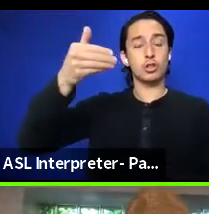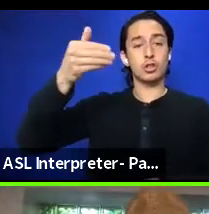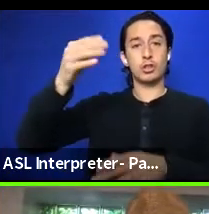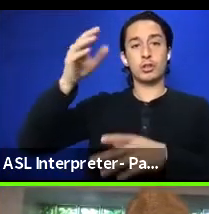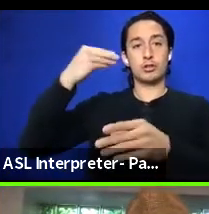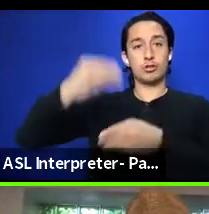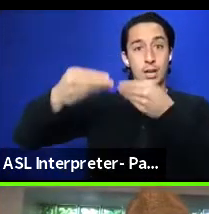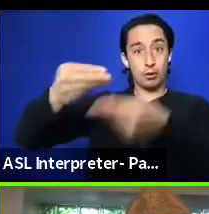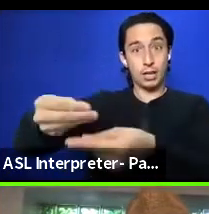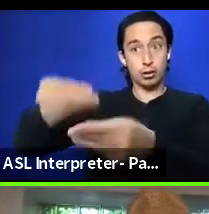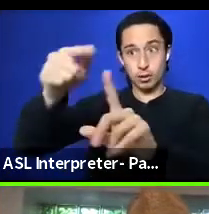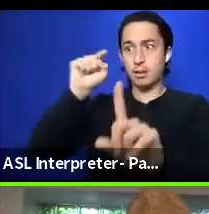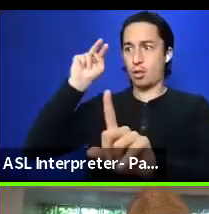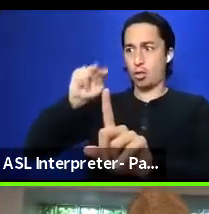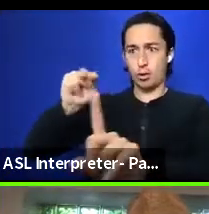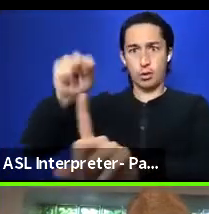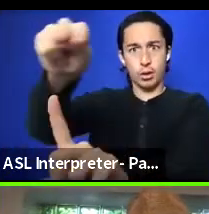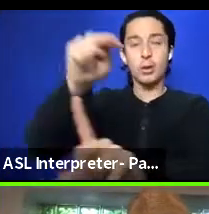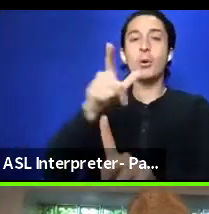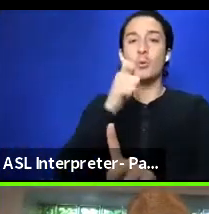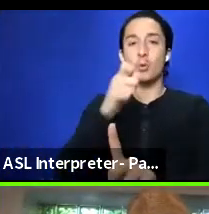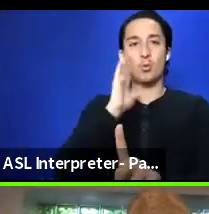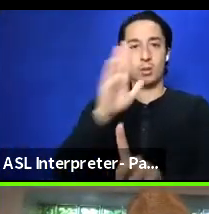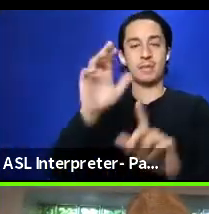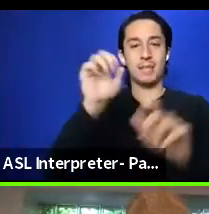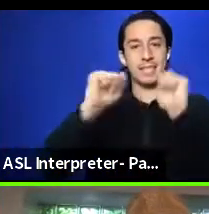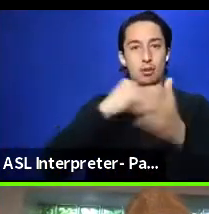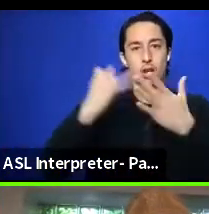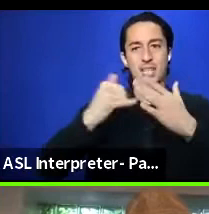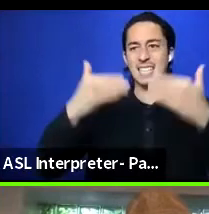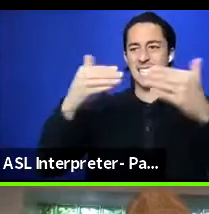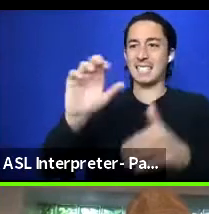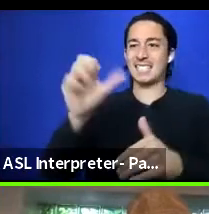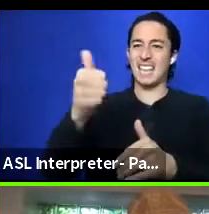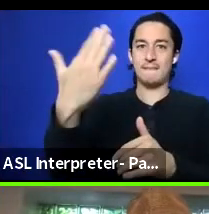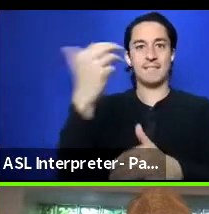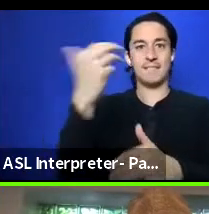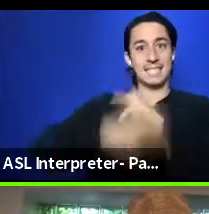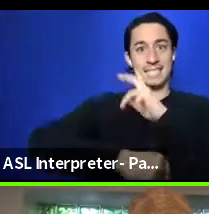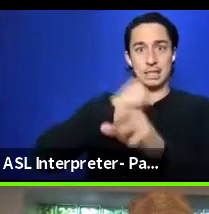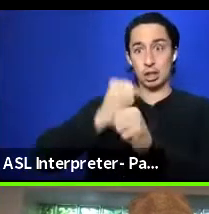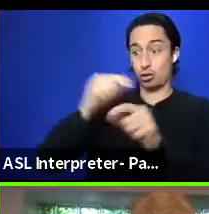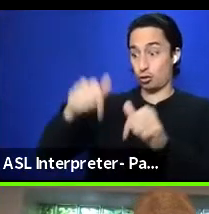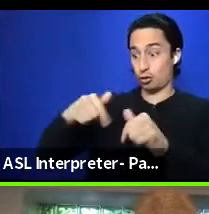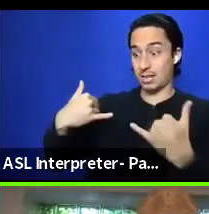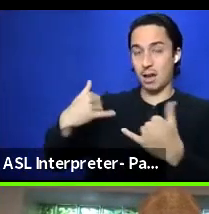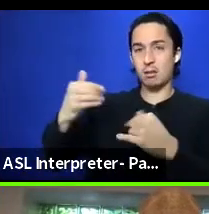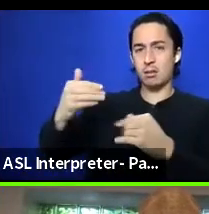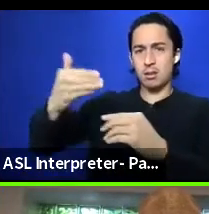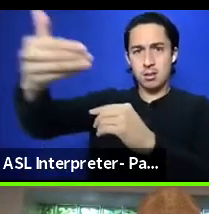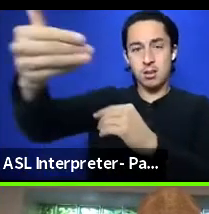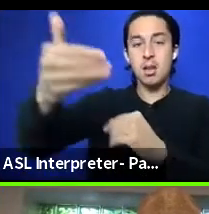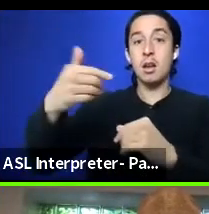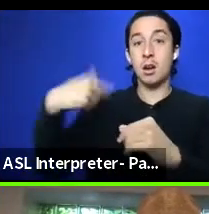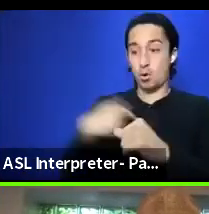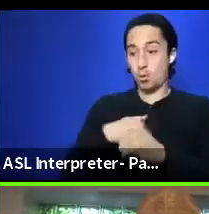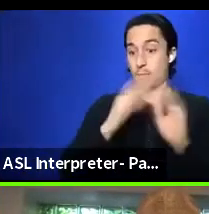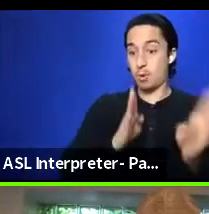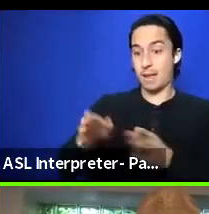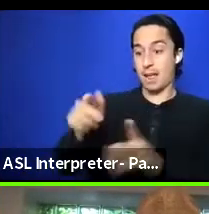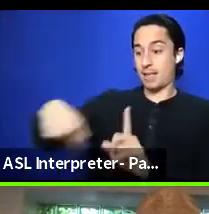artists in the next 10 to 15 years and are we doing everything that is needed to prepare them to